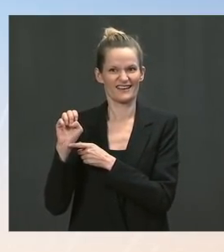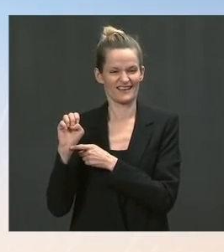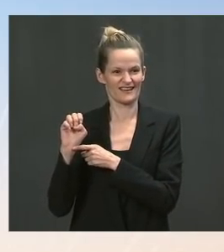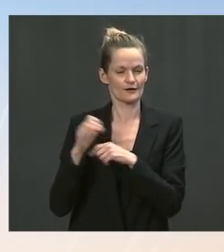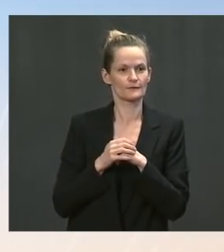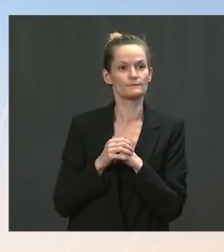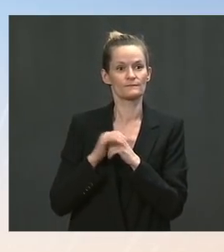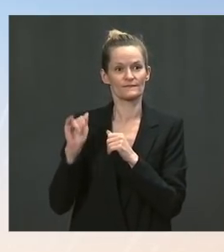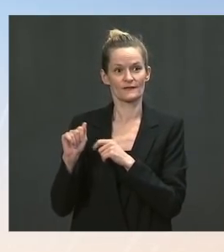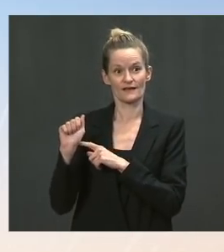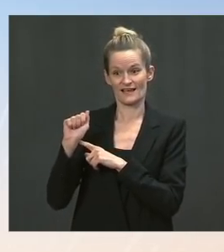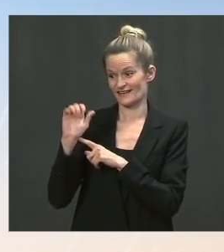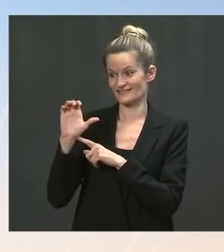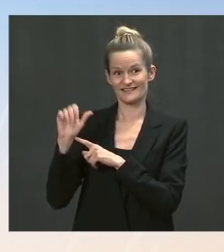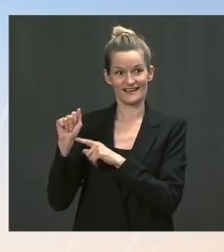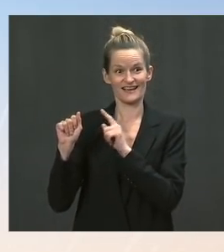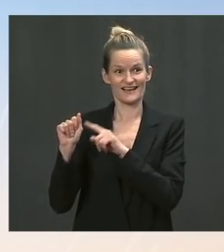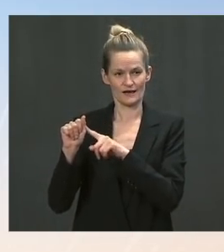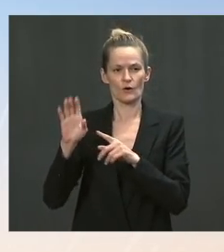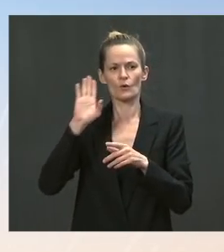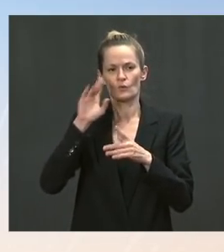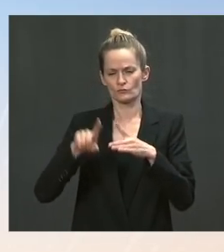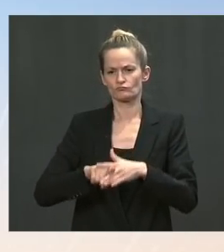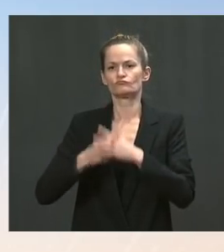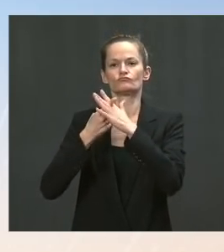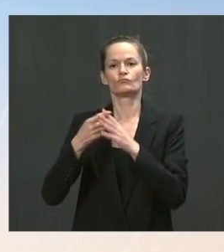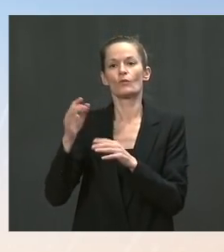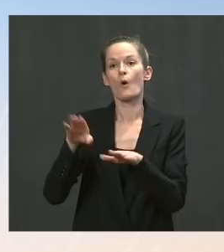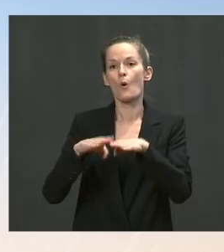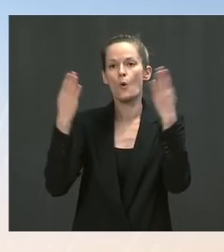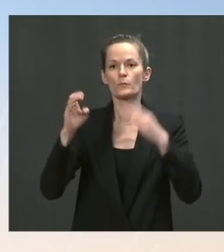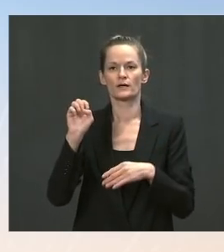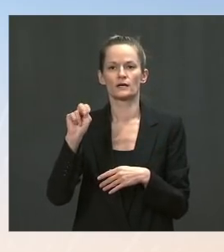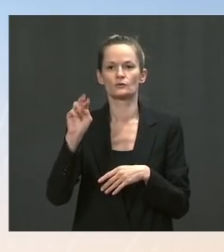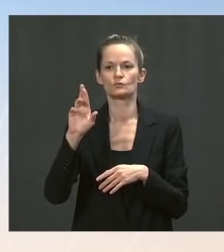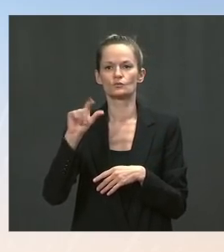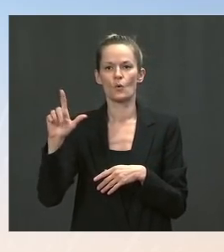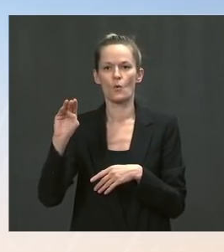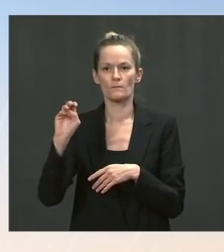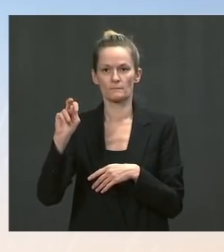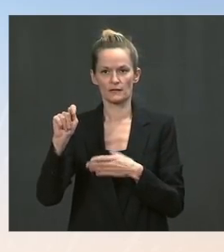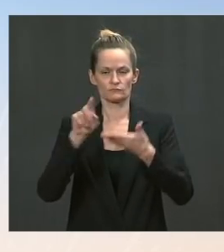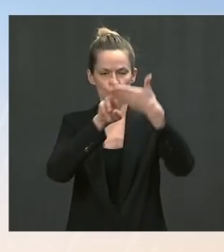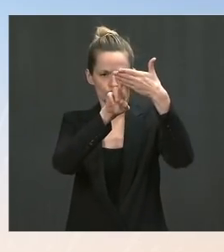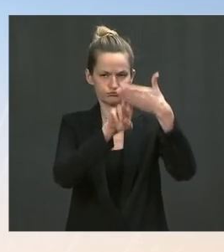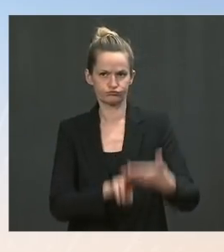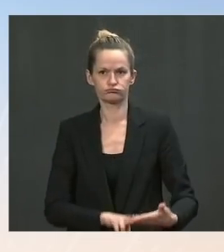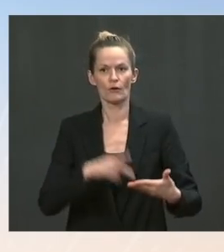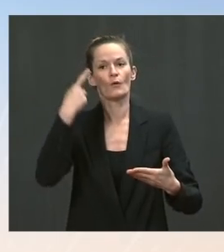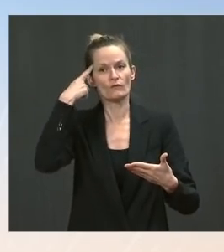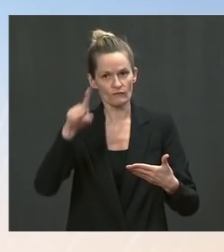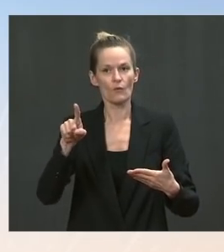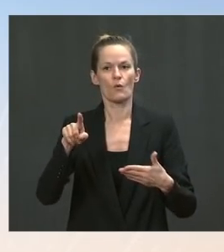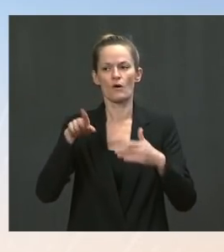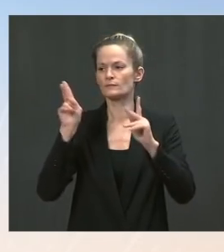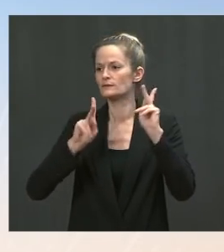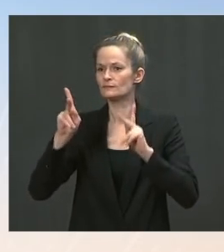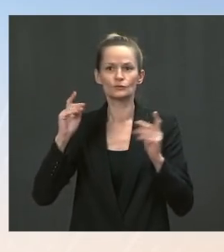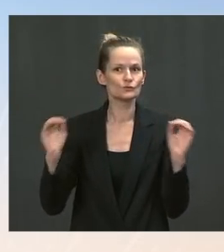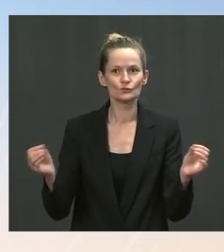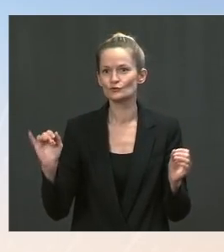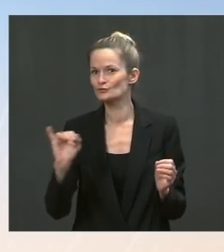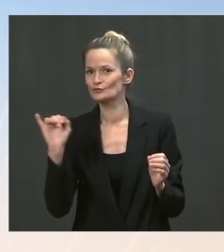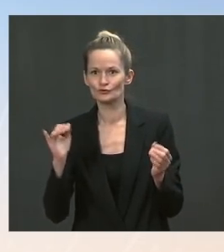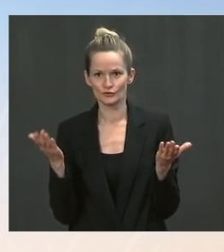we announced, opened a special enrollment period to provide all Americans the opportunity to sign up for health insurance. In March, President Biden signed the American